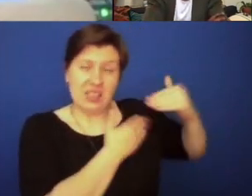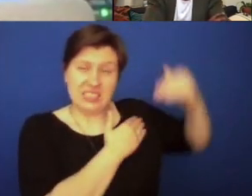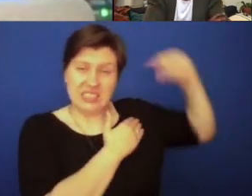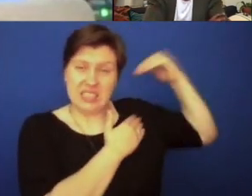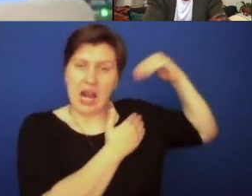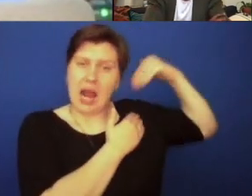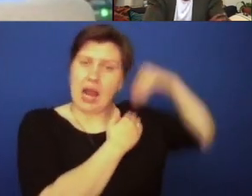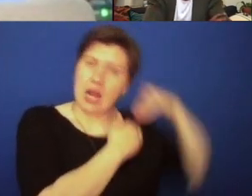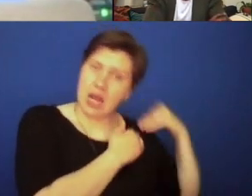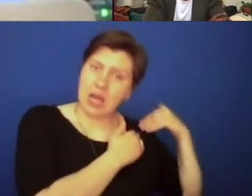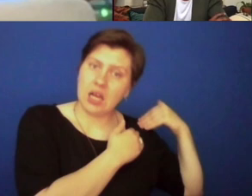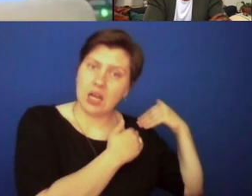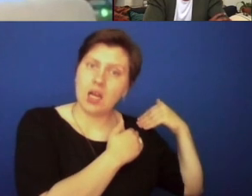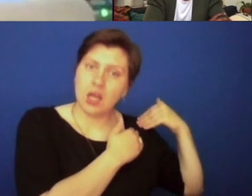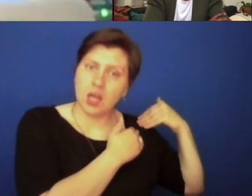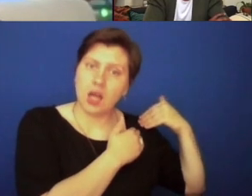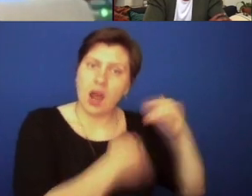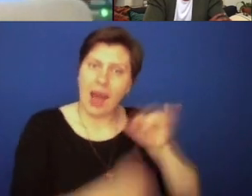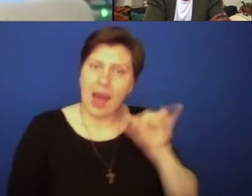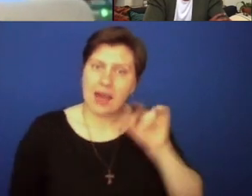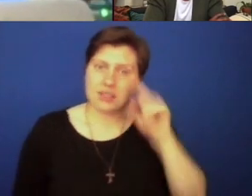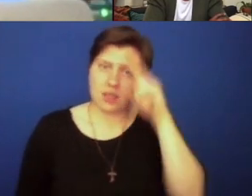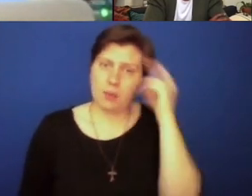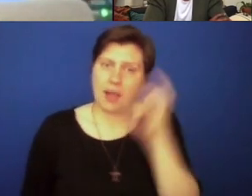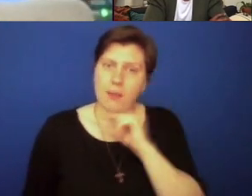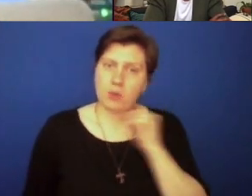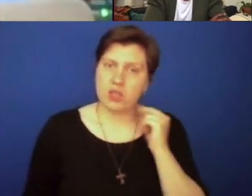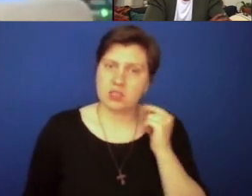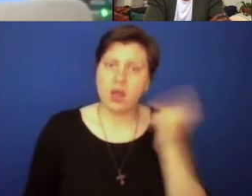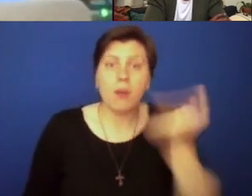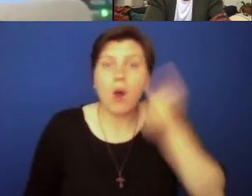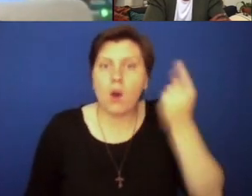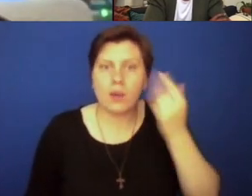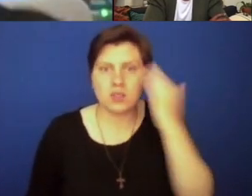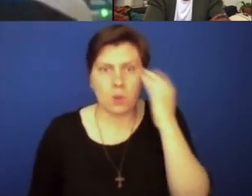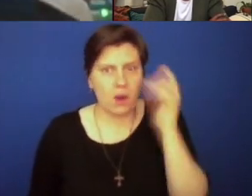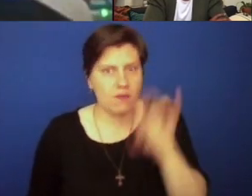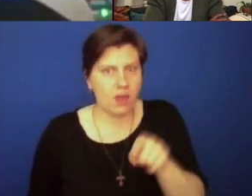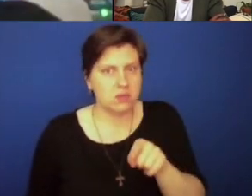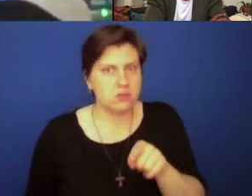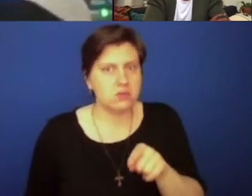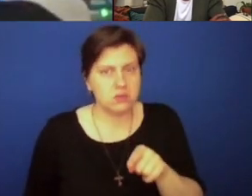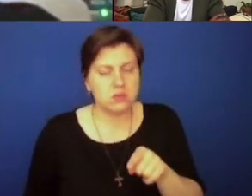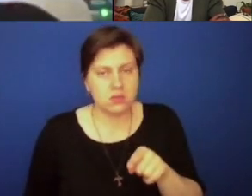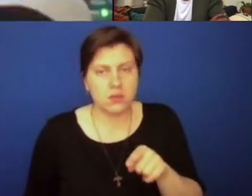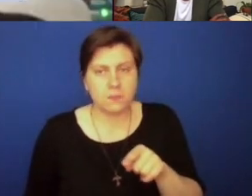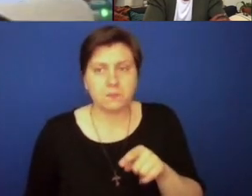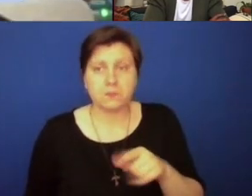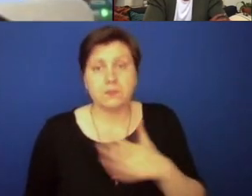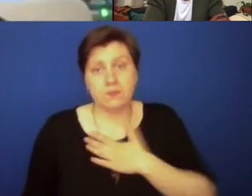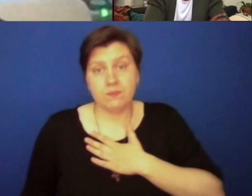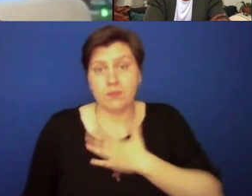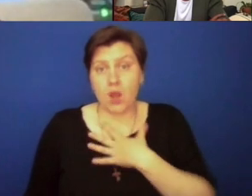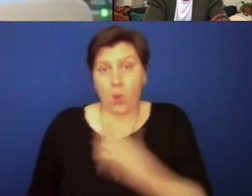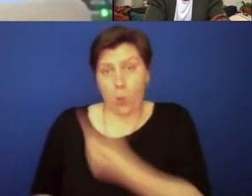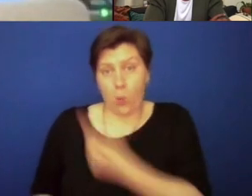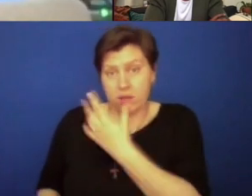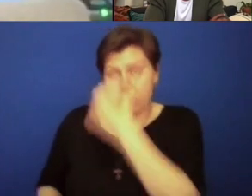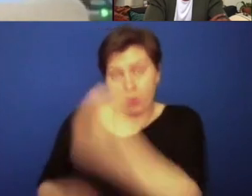that with me as a black priest. And I'm conscious and always aware of that. And these are things that my white